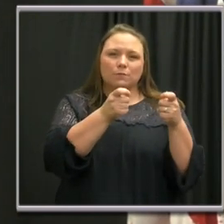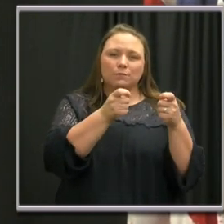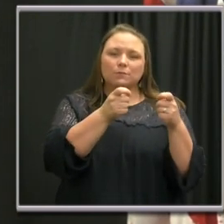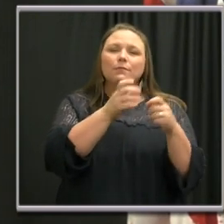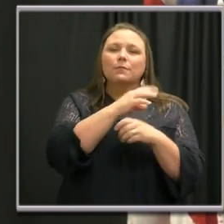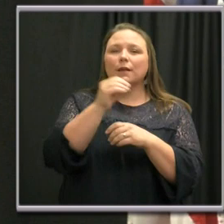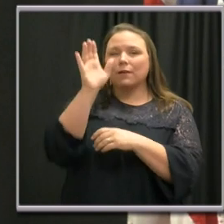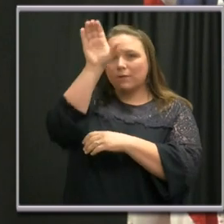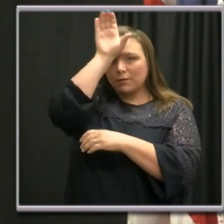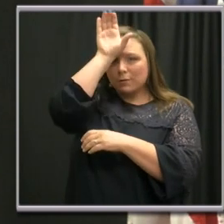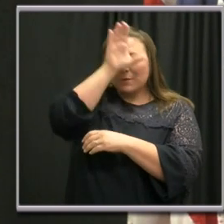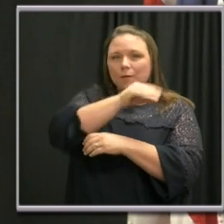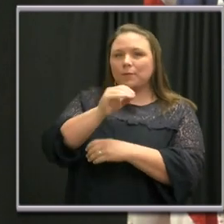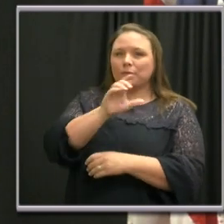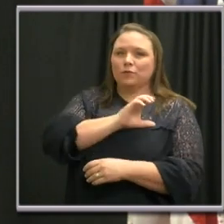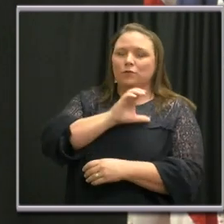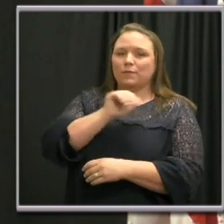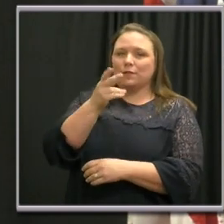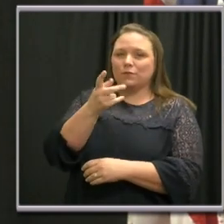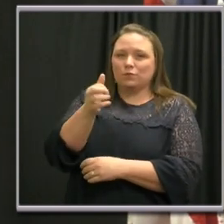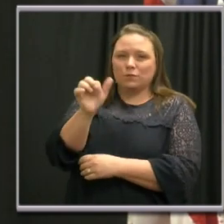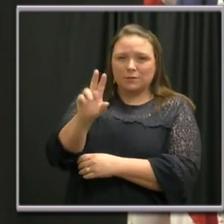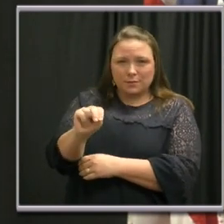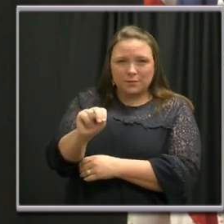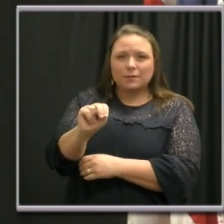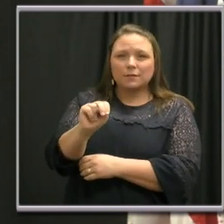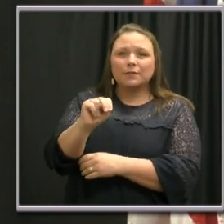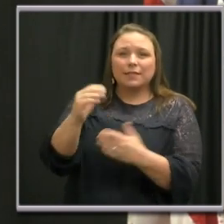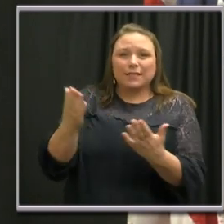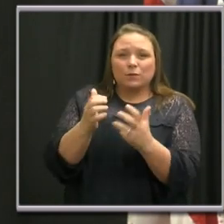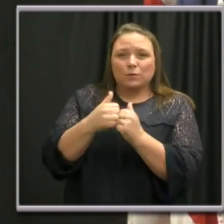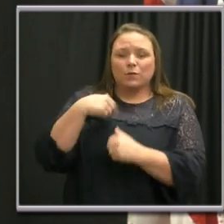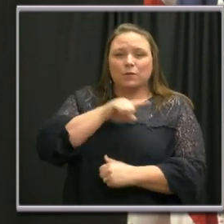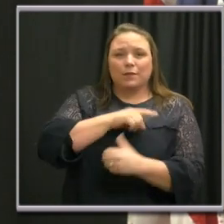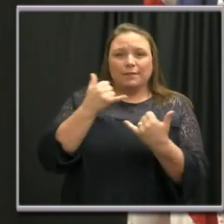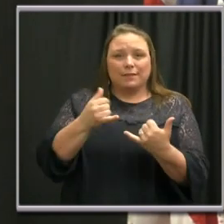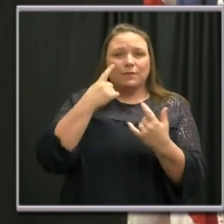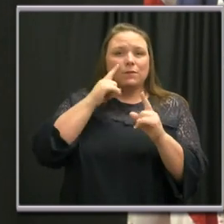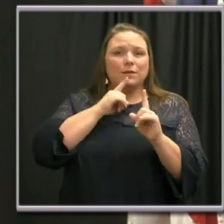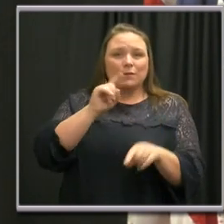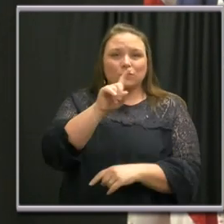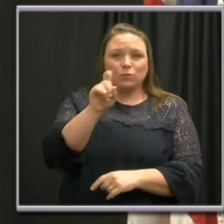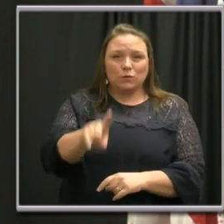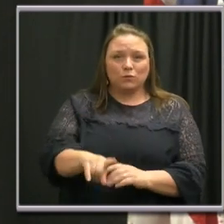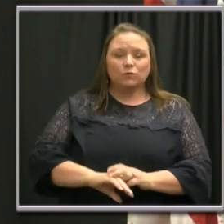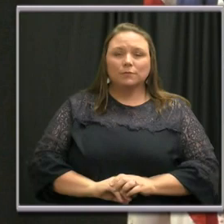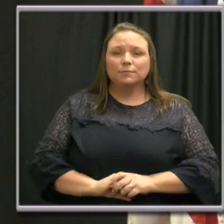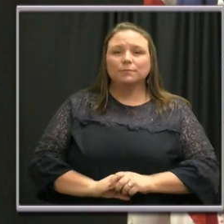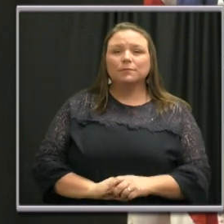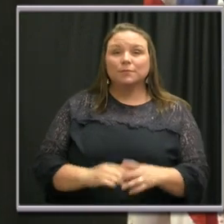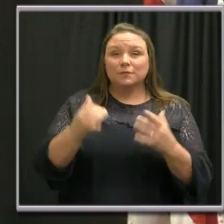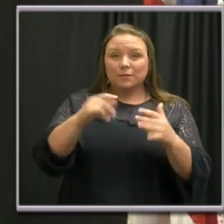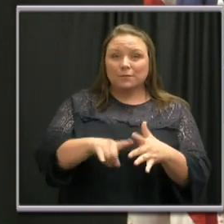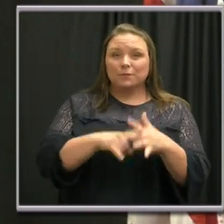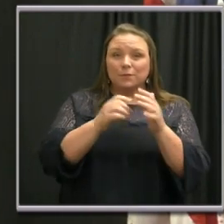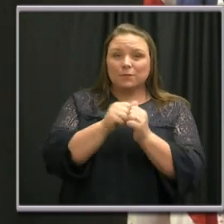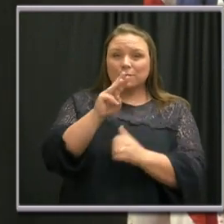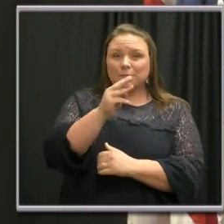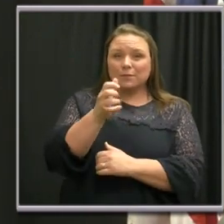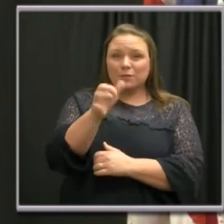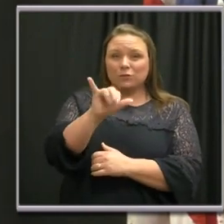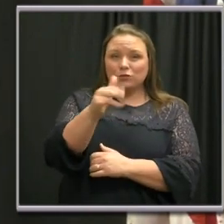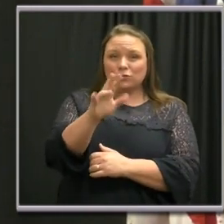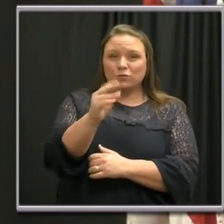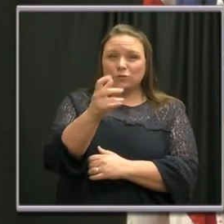Steve Anderson of the Metro Nashville Police Department are here with us to help answer your questions. We will now begin with Mayor John